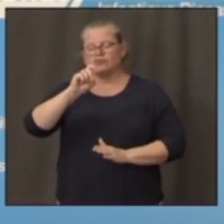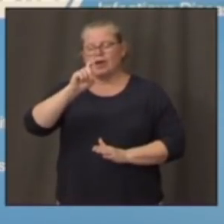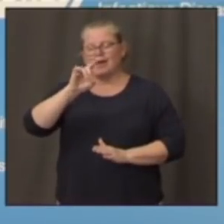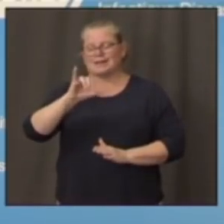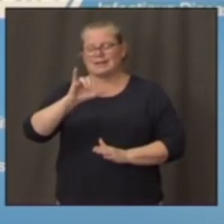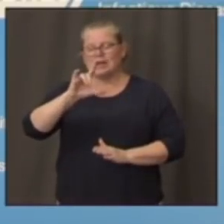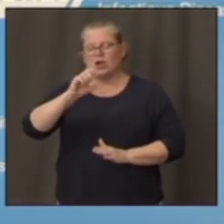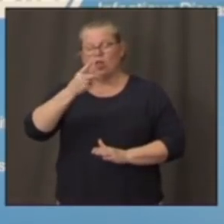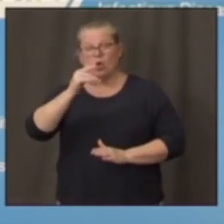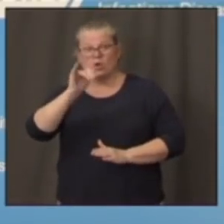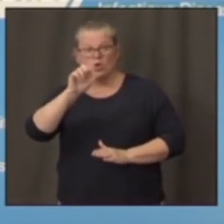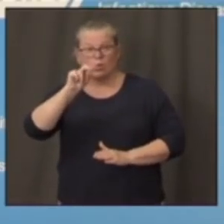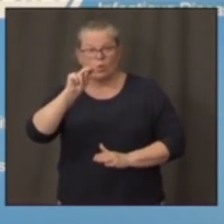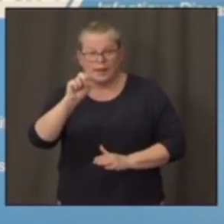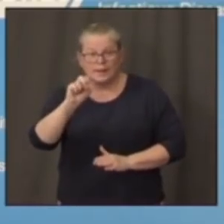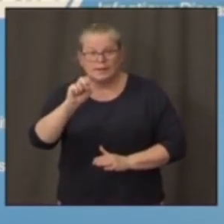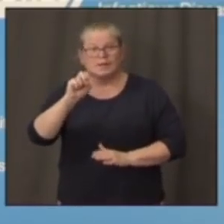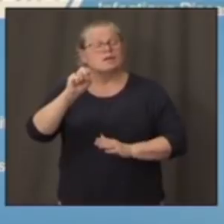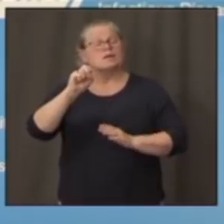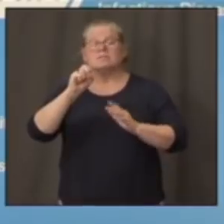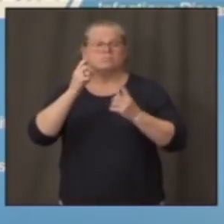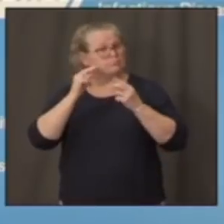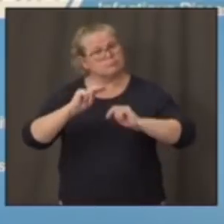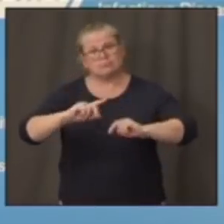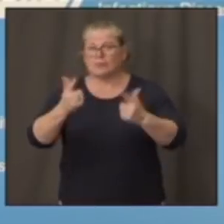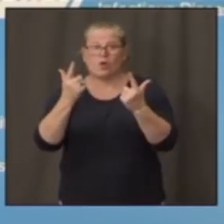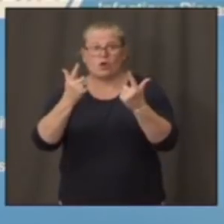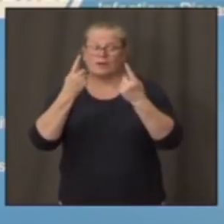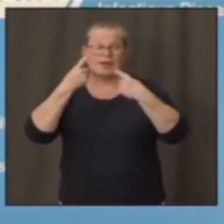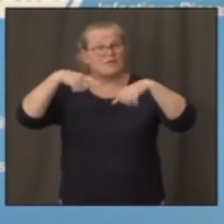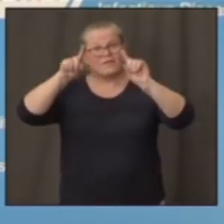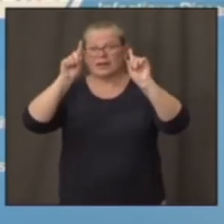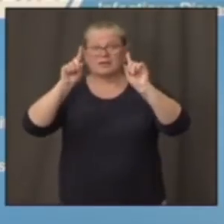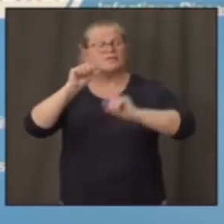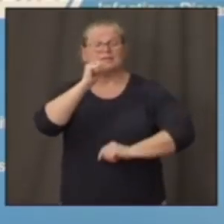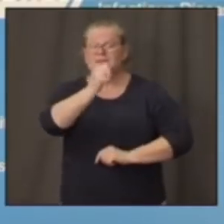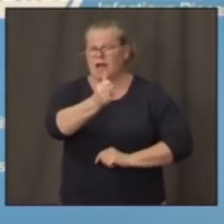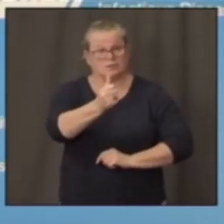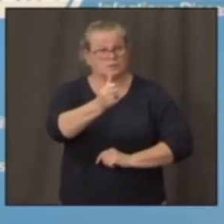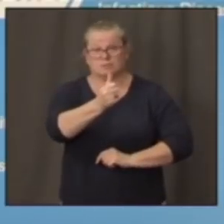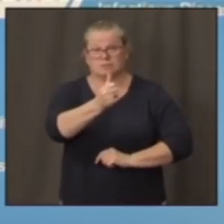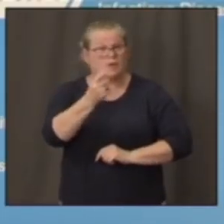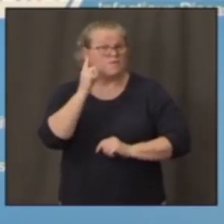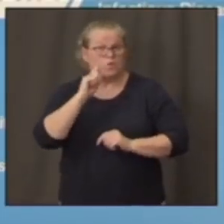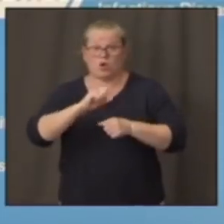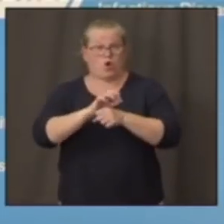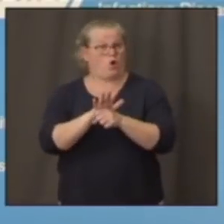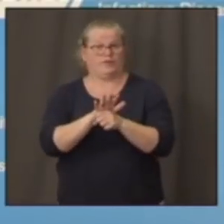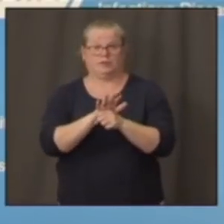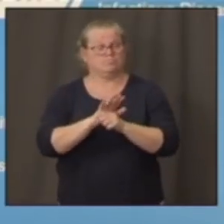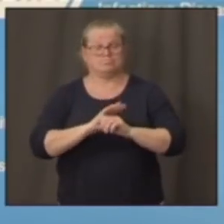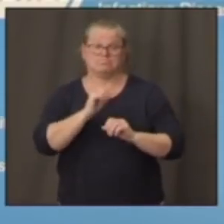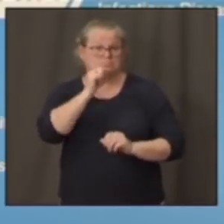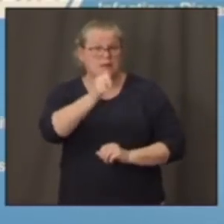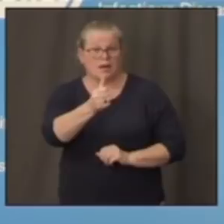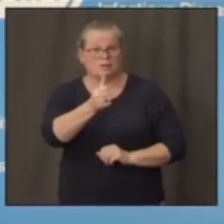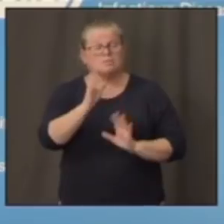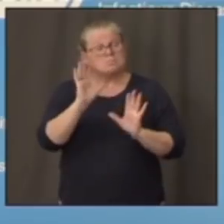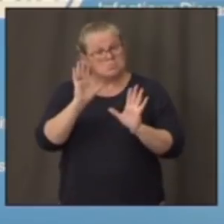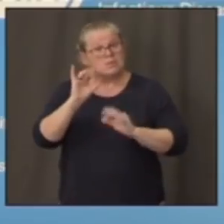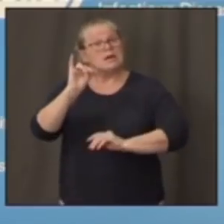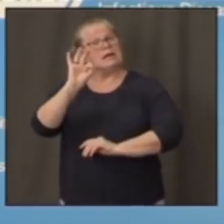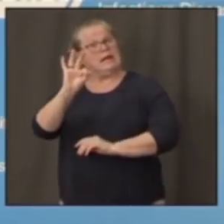for COVID-19. Now, I would keep an open mind still, if a randomized placebo-controlled trial